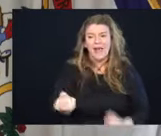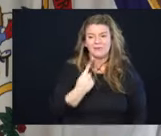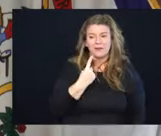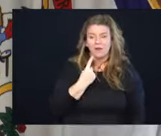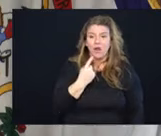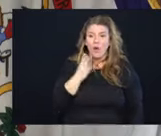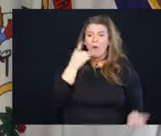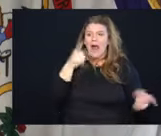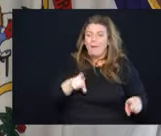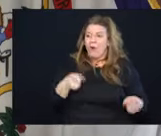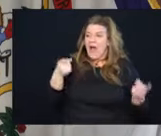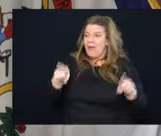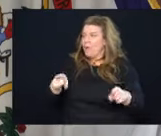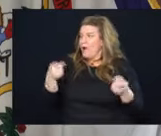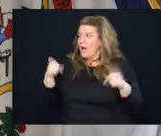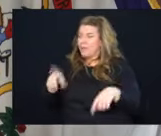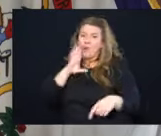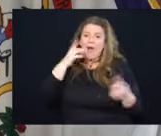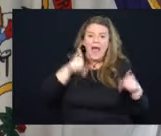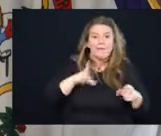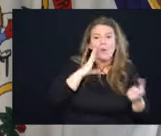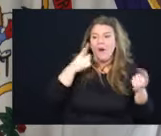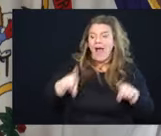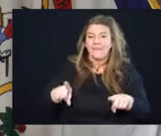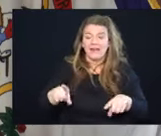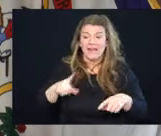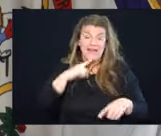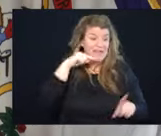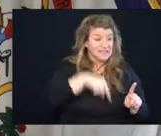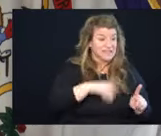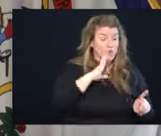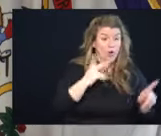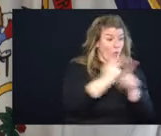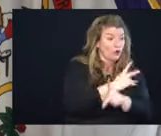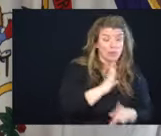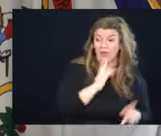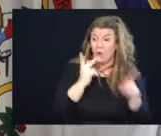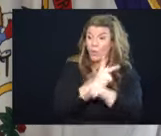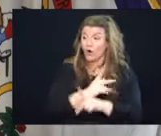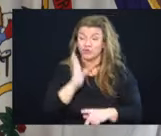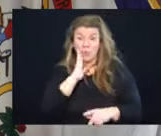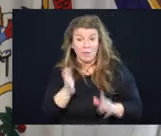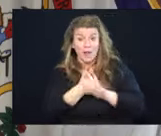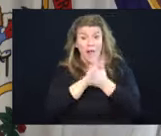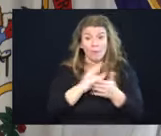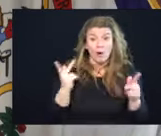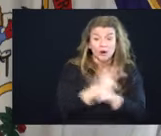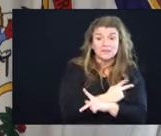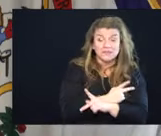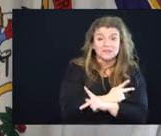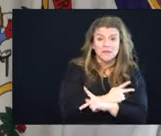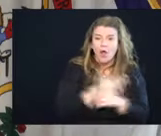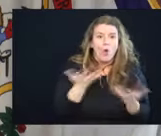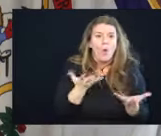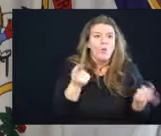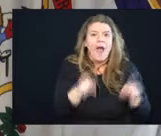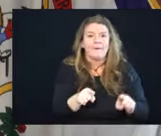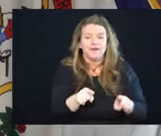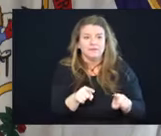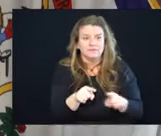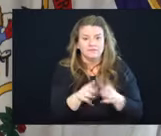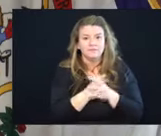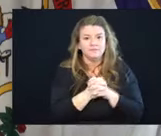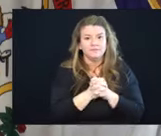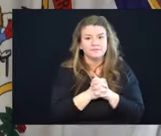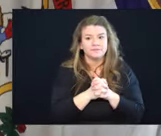governor, what's going to happen? What's going to happen here? What's going to happen? Is this going to get even worse? Is this going to get worse? You know, what's going to happen? Well,